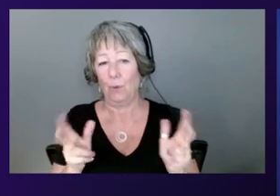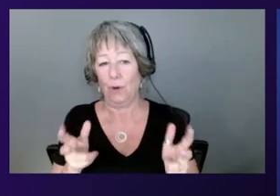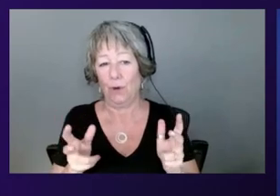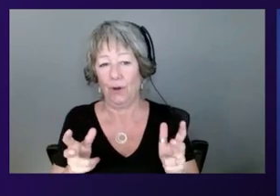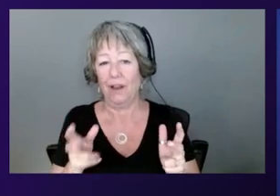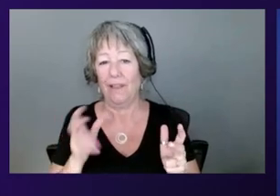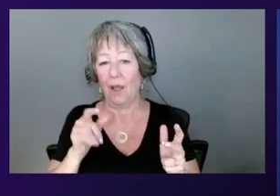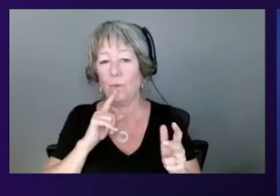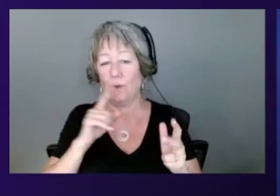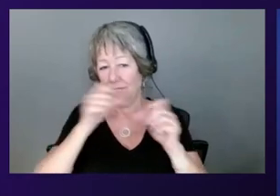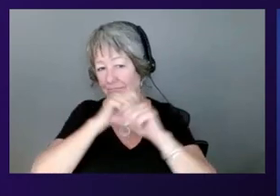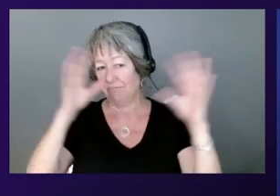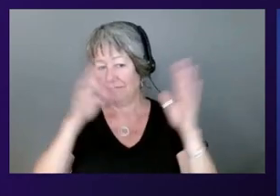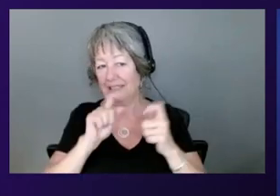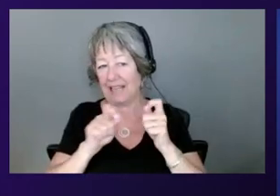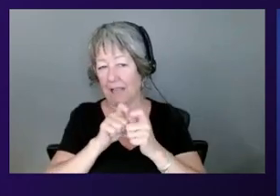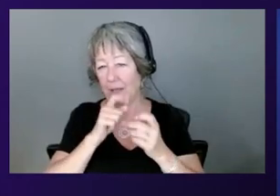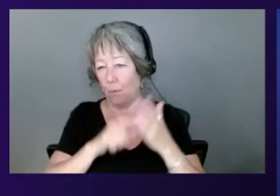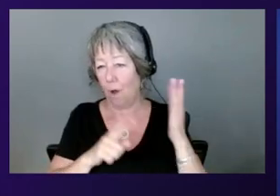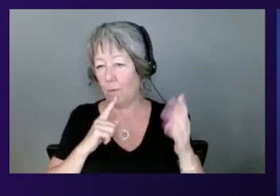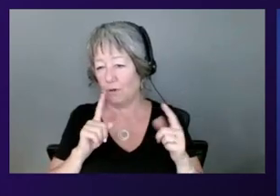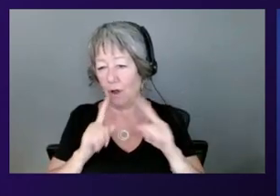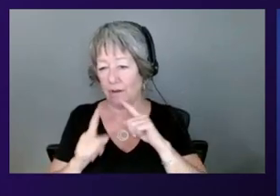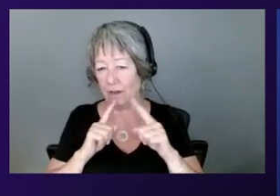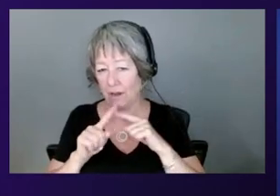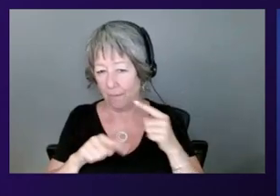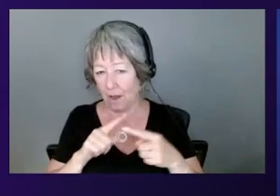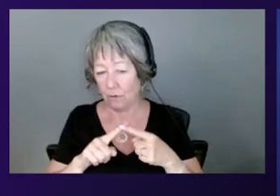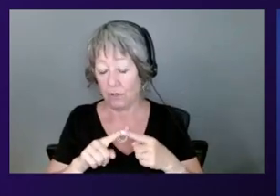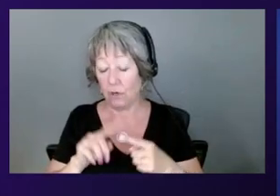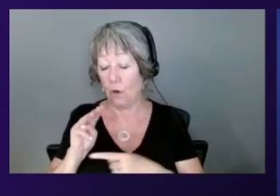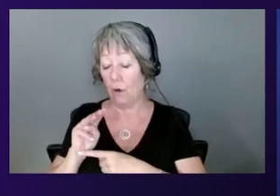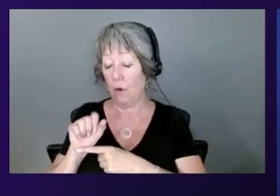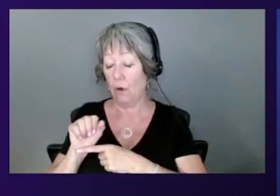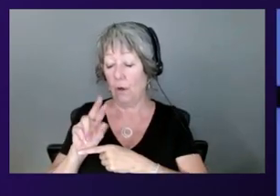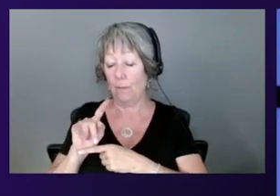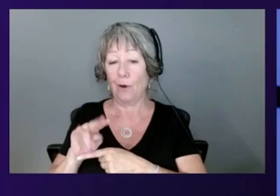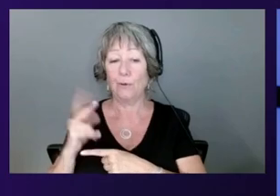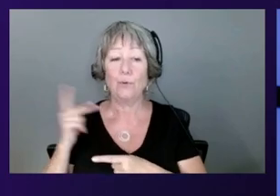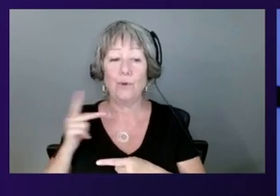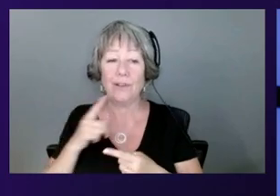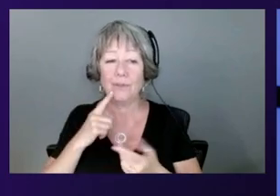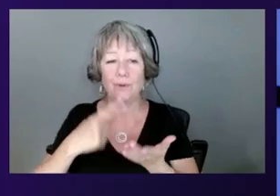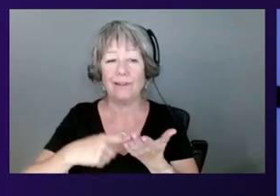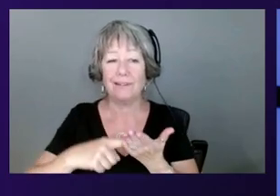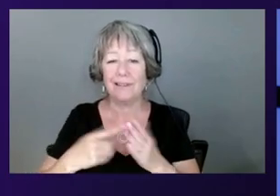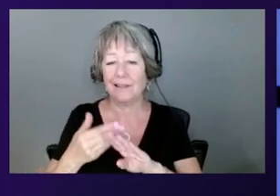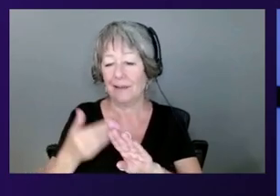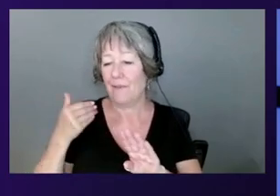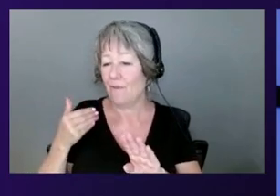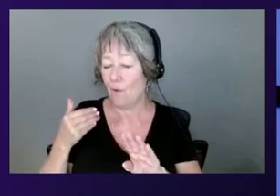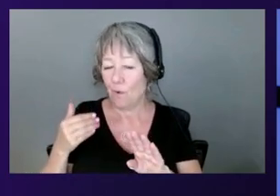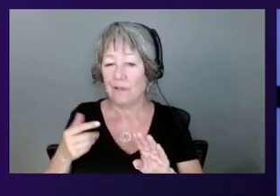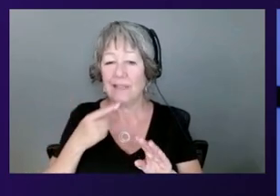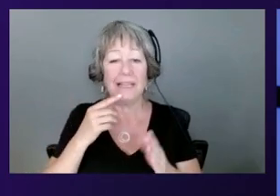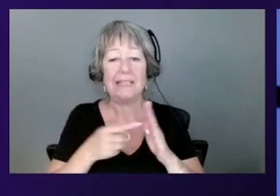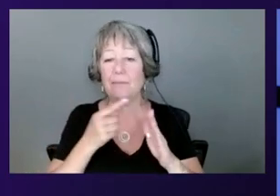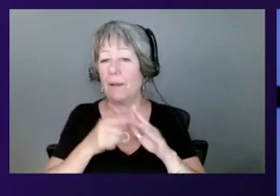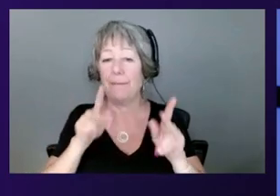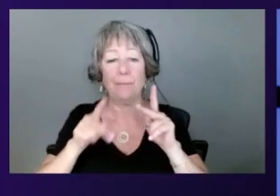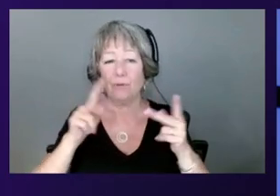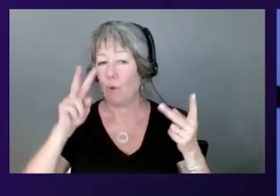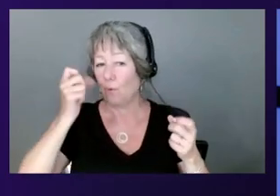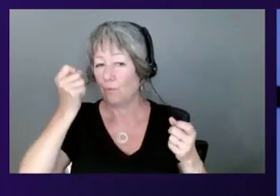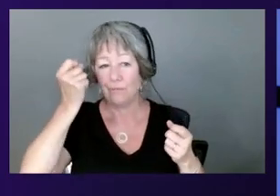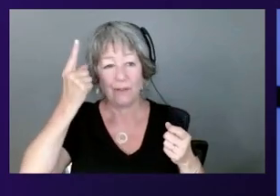exactly what we're dealing with, what people are dealing with. think, you know, Martin and I were talking earlier about, you know, sometimes people don't necessarily understand some